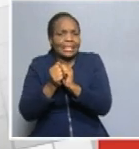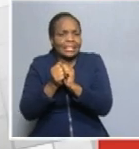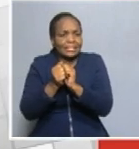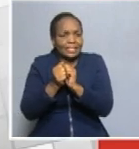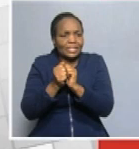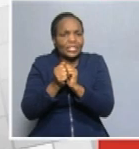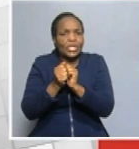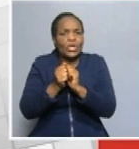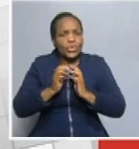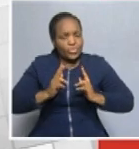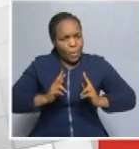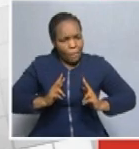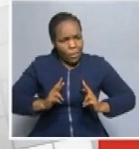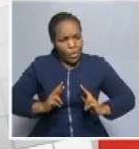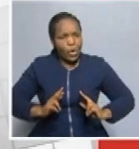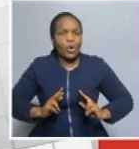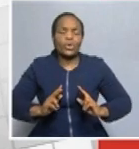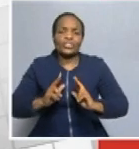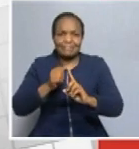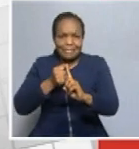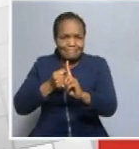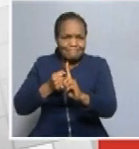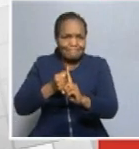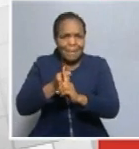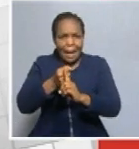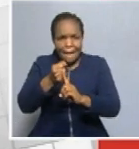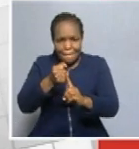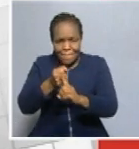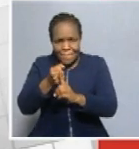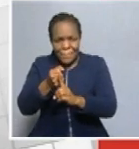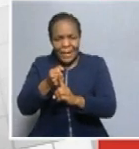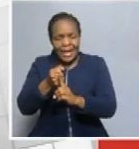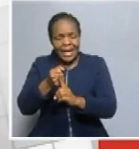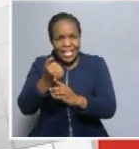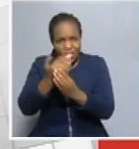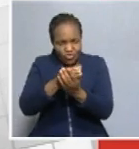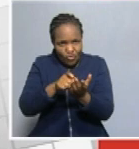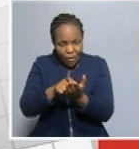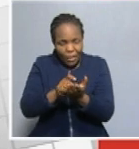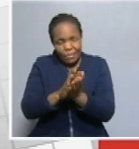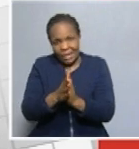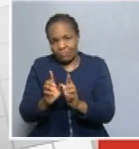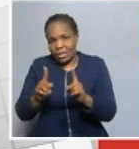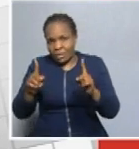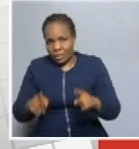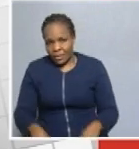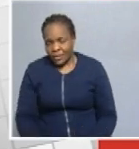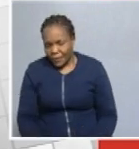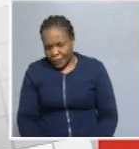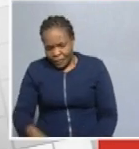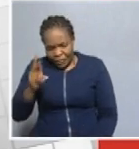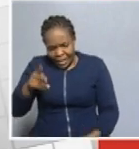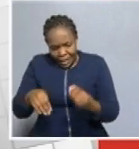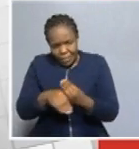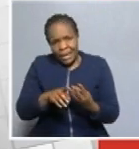the immune system, which is critical in fighting the infection. So in addition to that, it